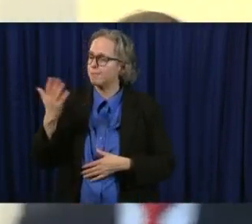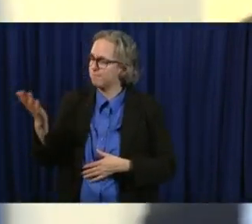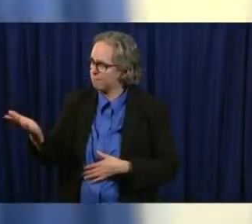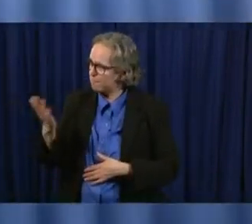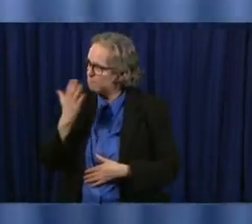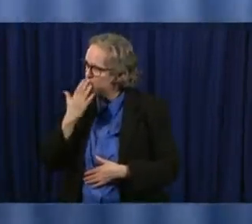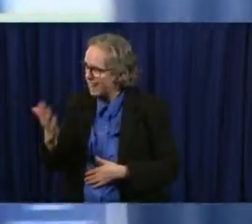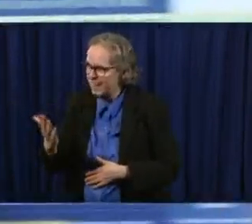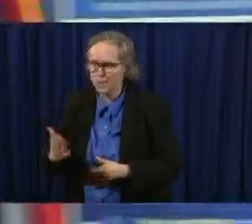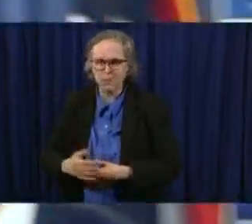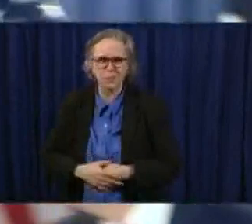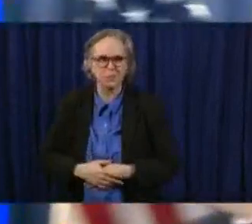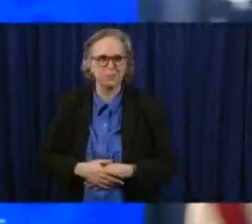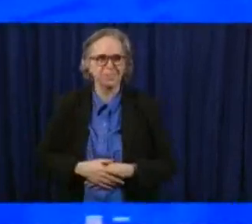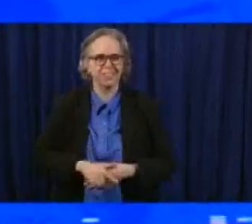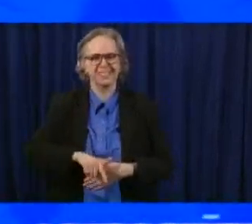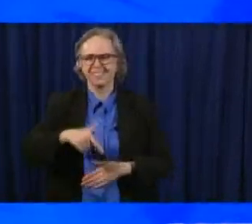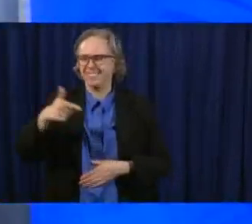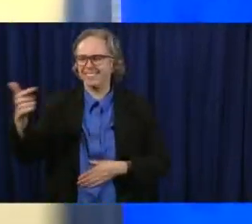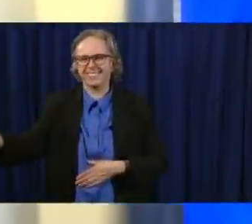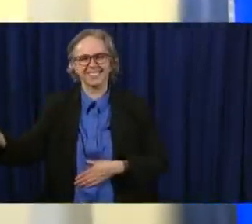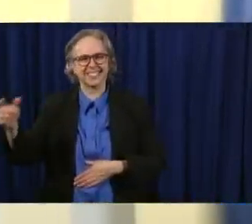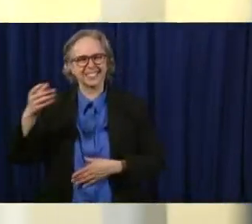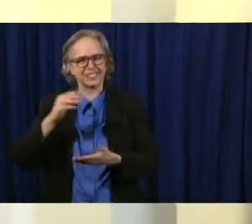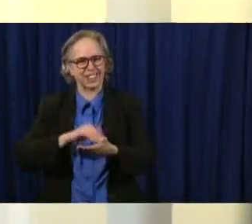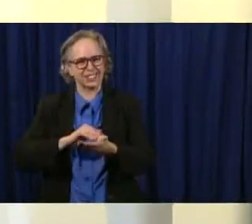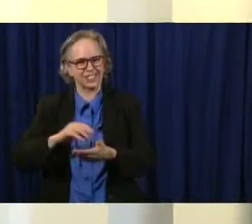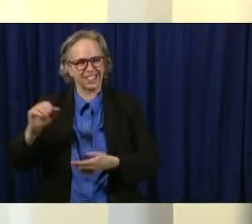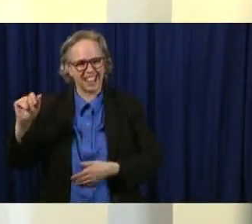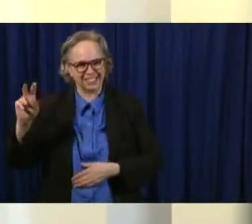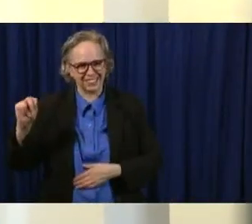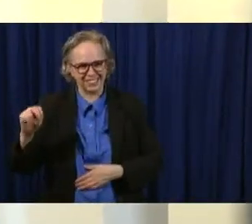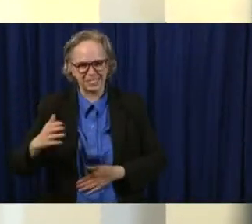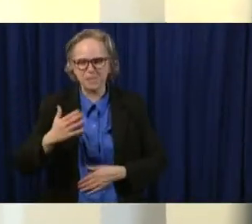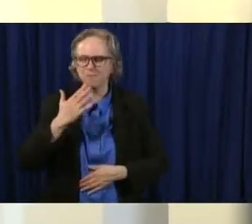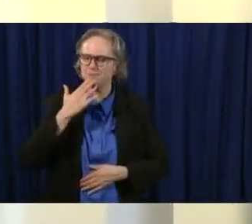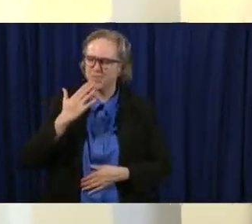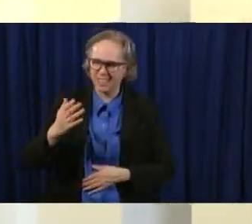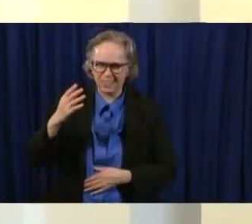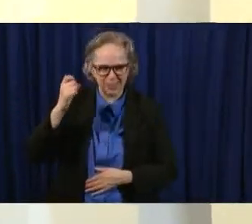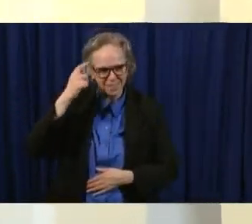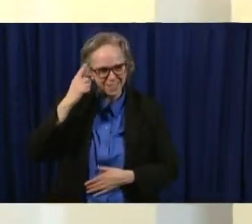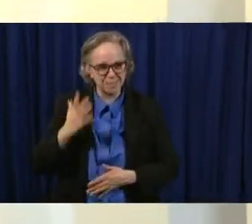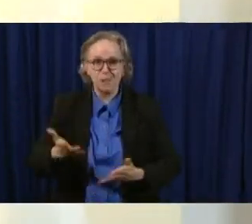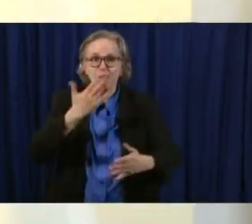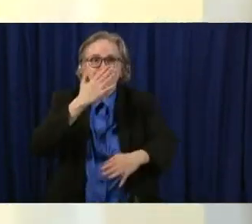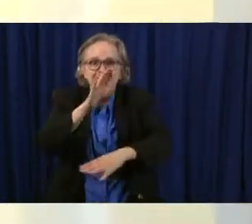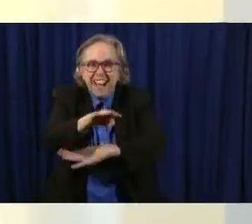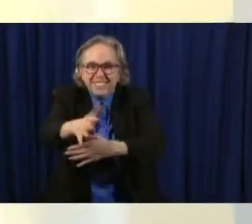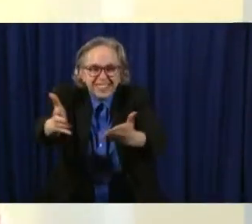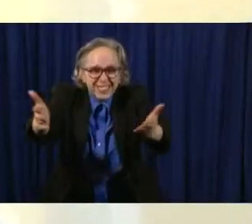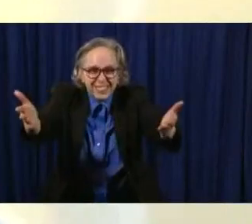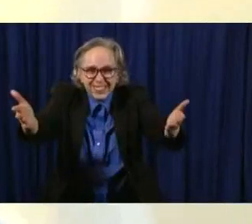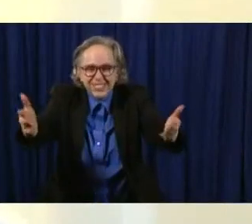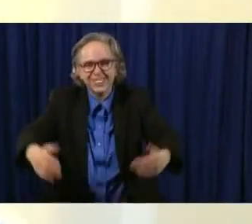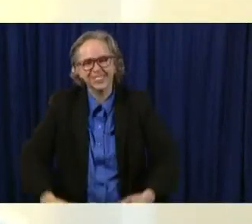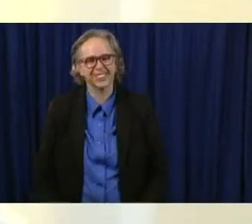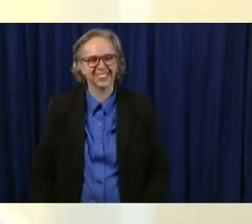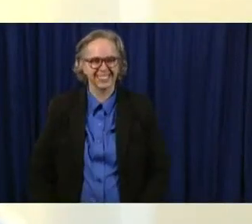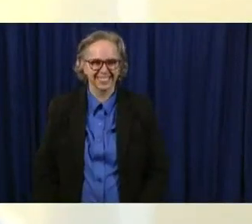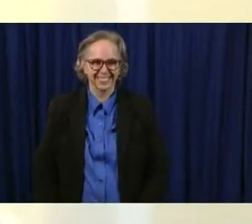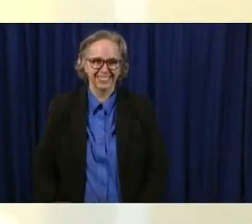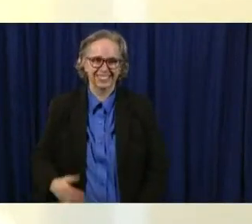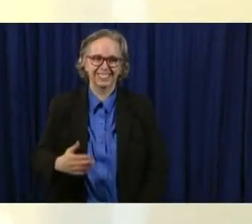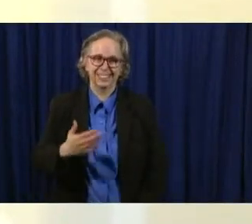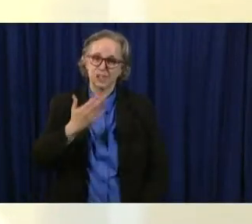Dr. Acton. Thank you, Governor. Um, good afternoon, everyone. It's very good to